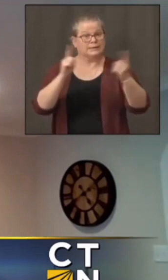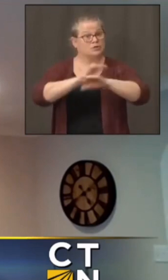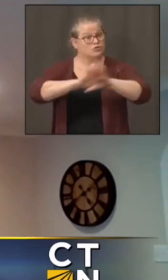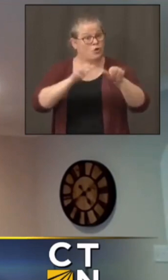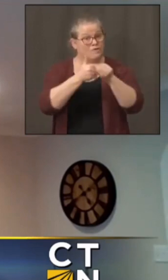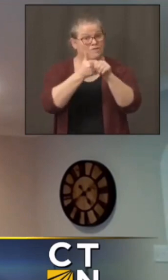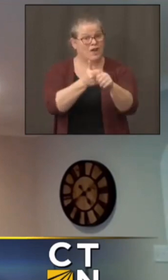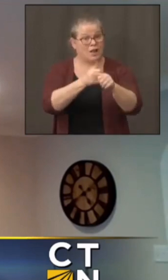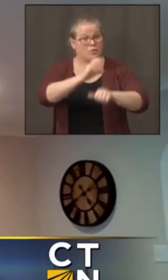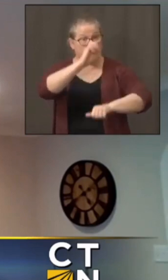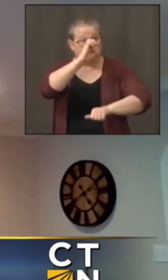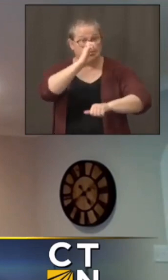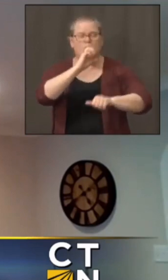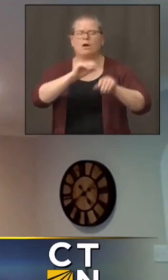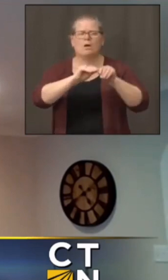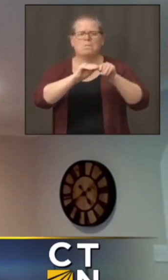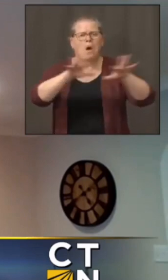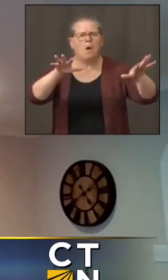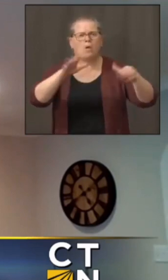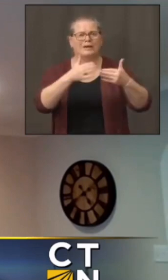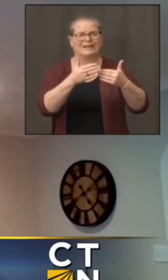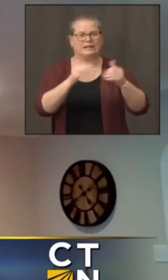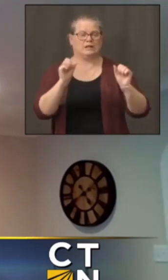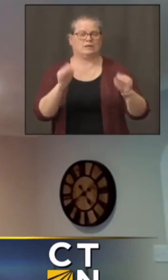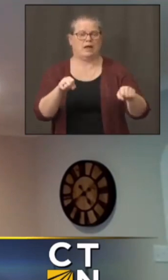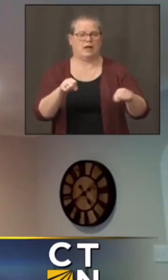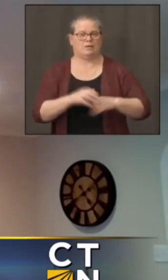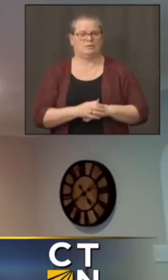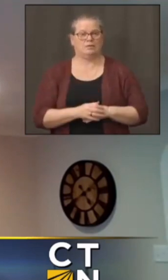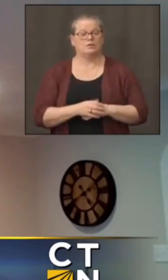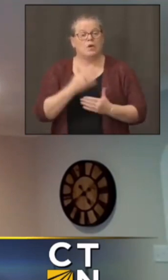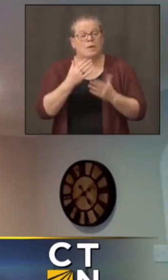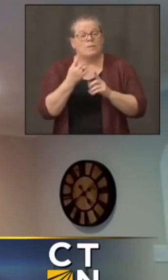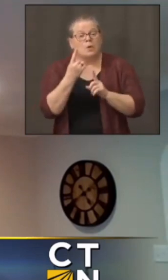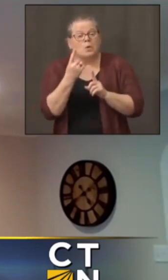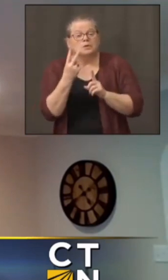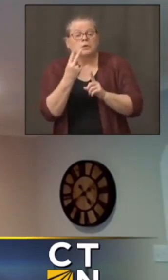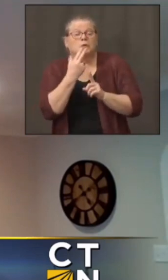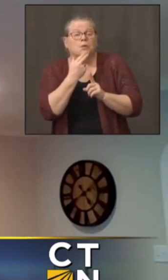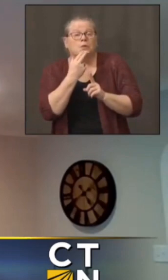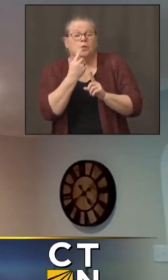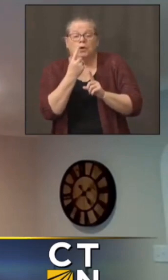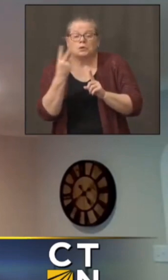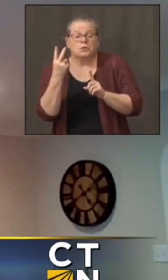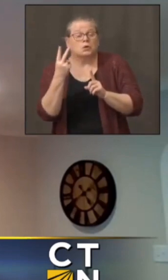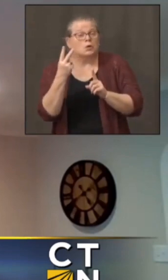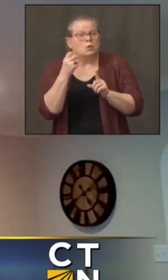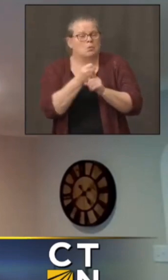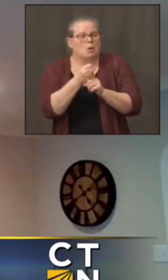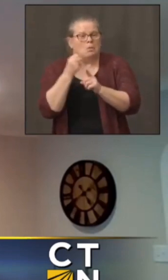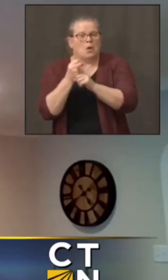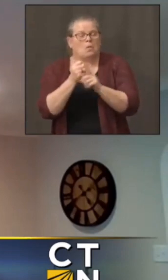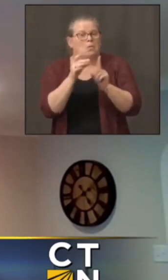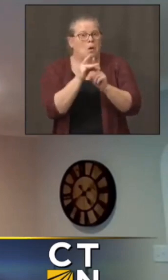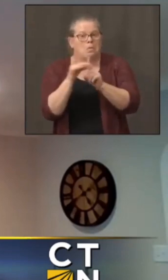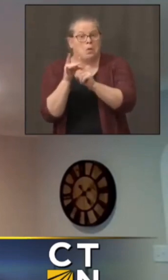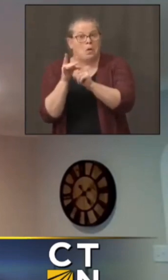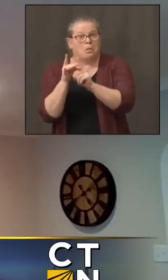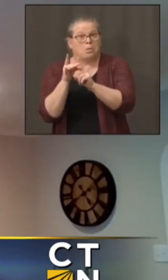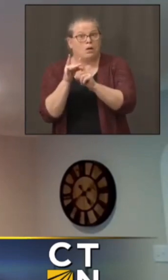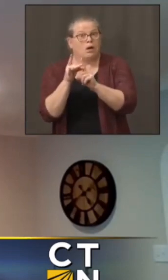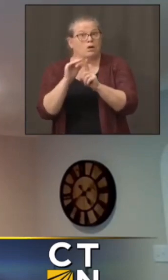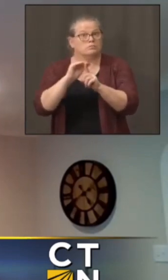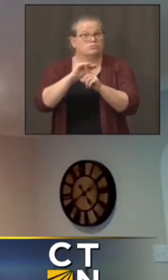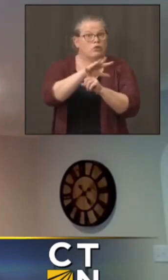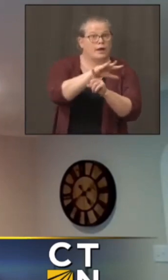just a couple of cases, no matter how they're introduced into the community, if they start to spread from